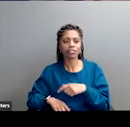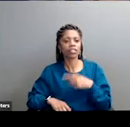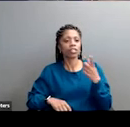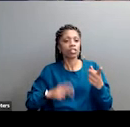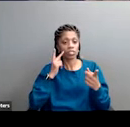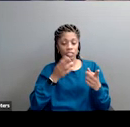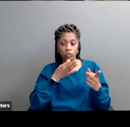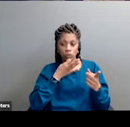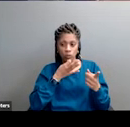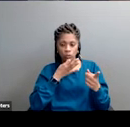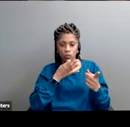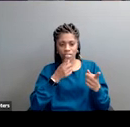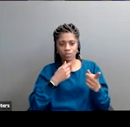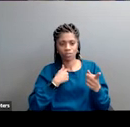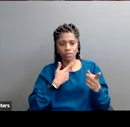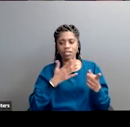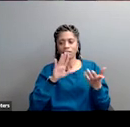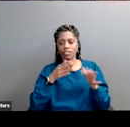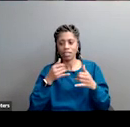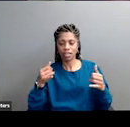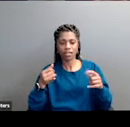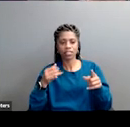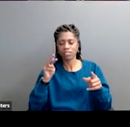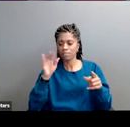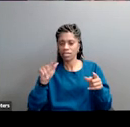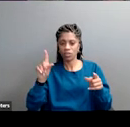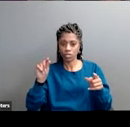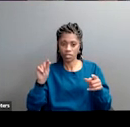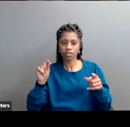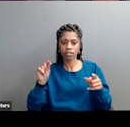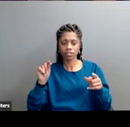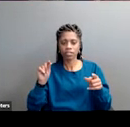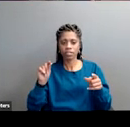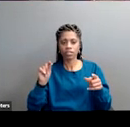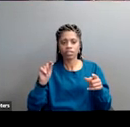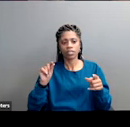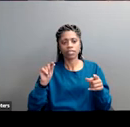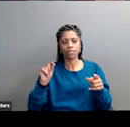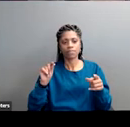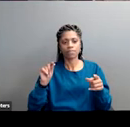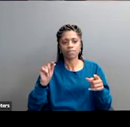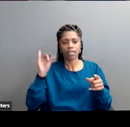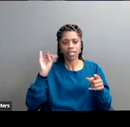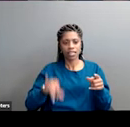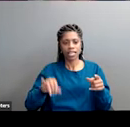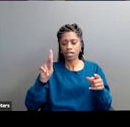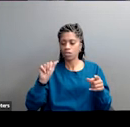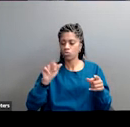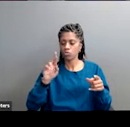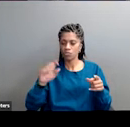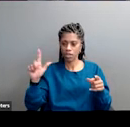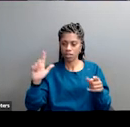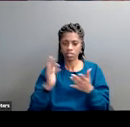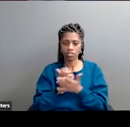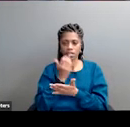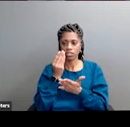a little bit more time for you here in which case this is the end of may or towards the end of may and this is that correll scholarships we're mindful not everybody